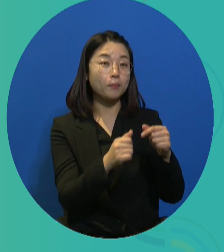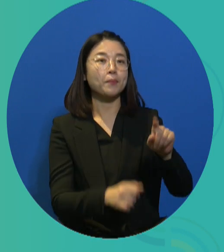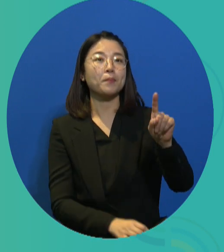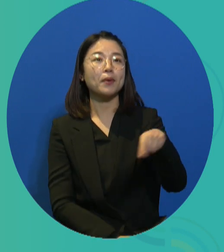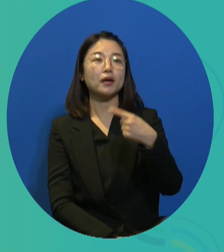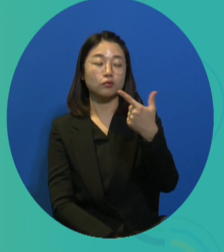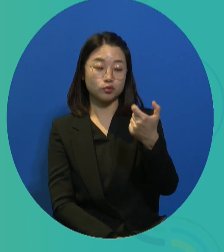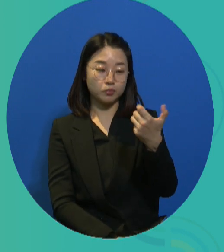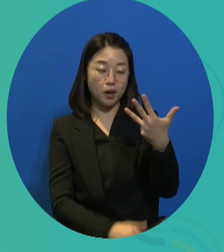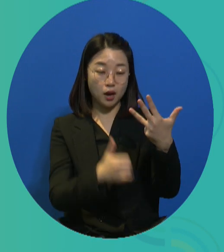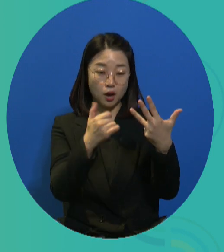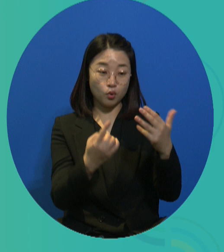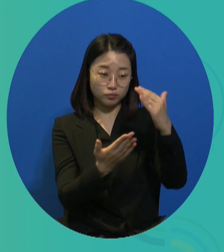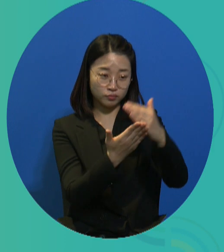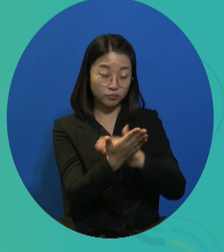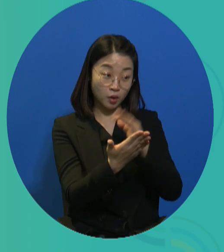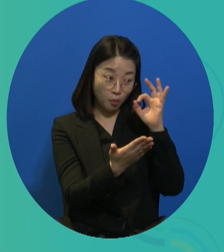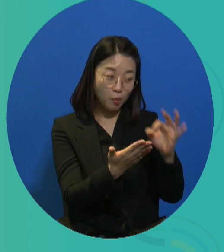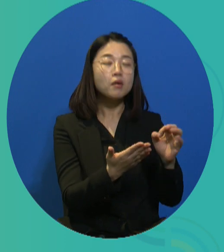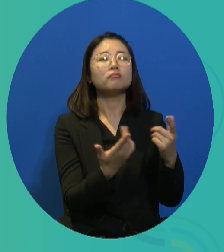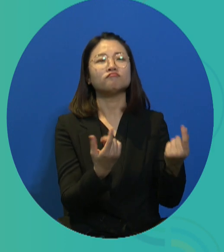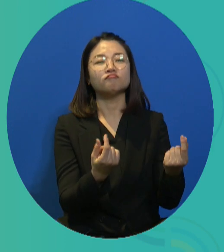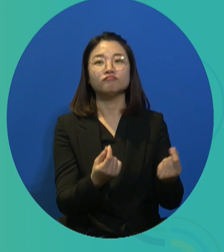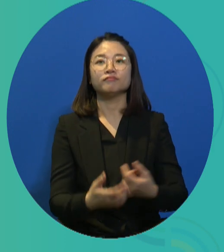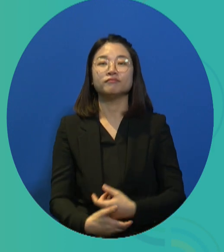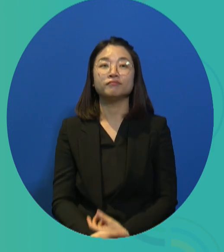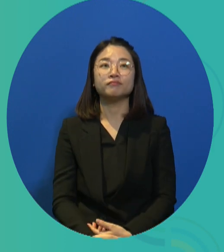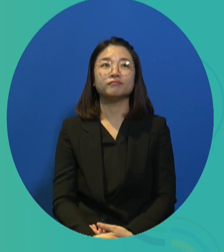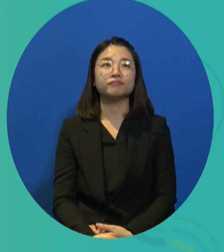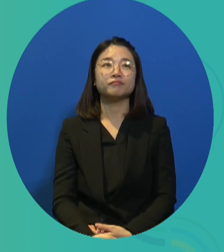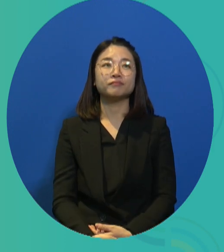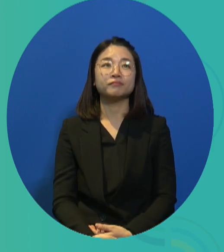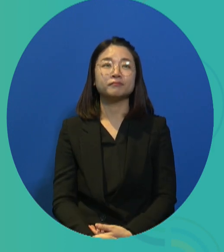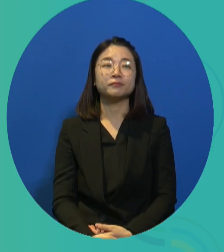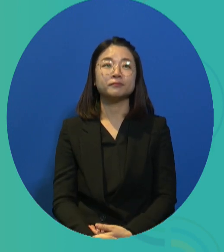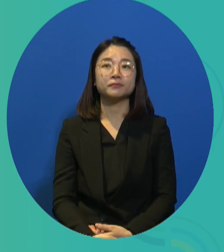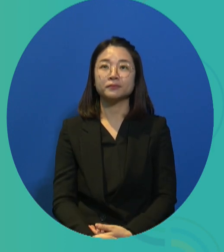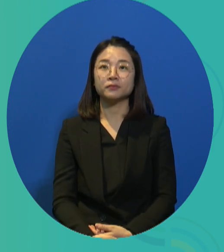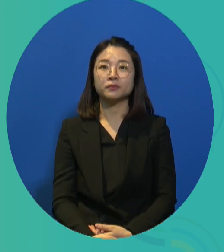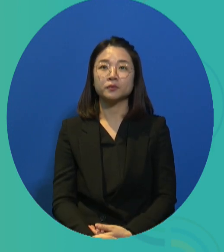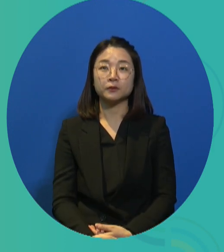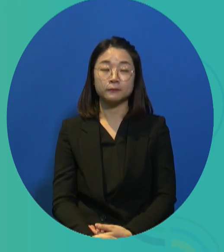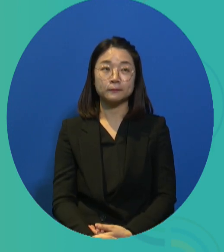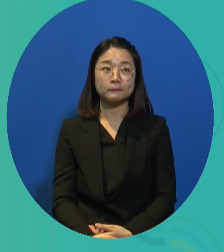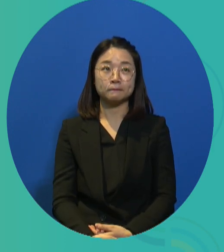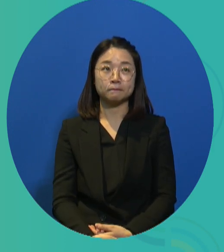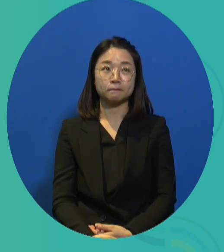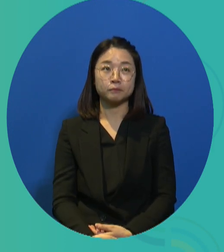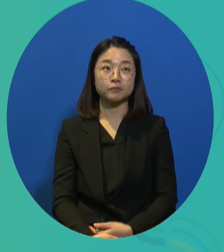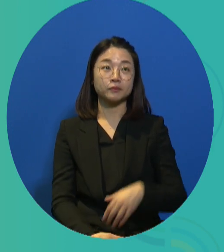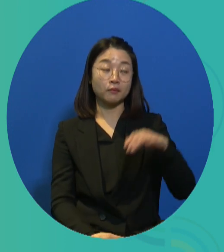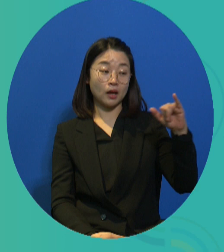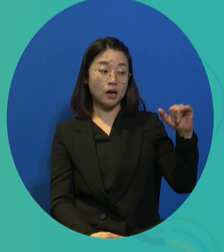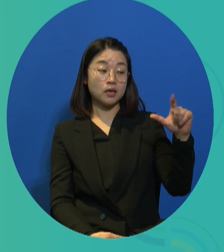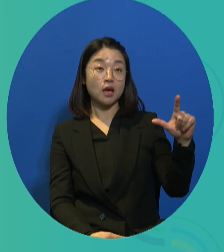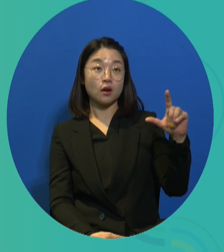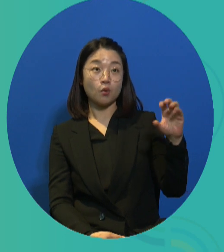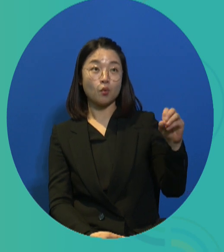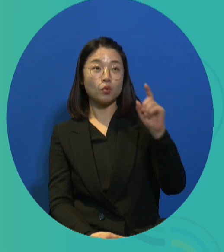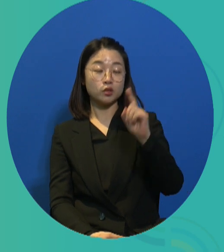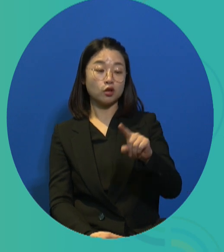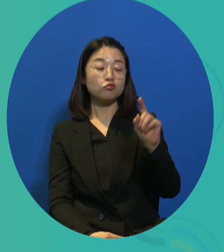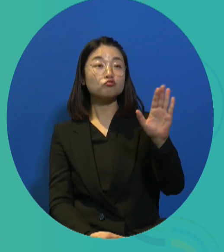recommendation number 168 was adopted. And you can refer to some of the details here.